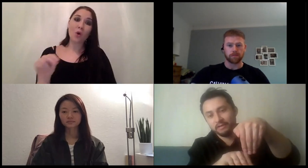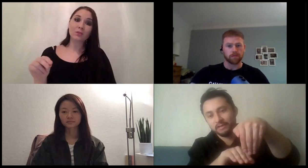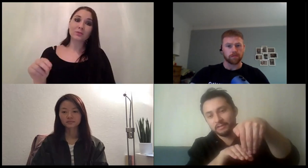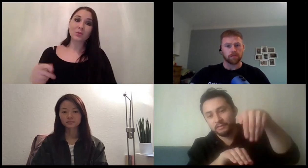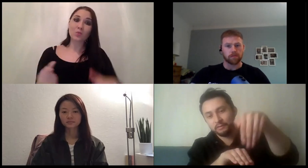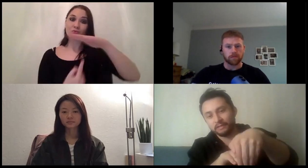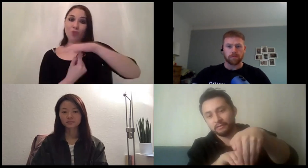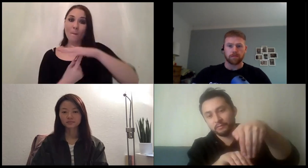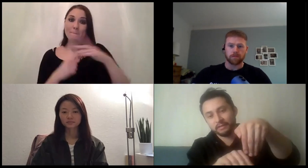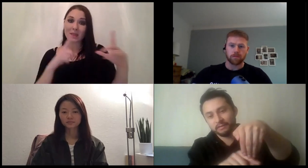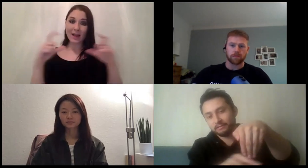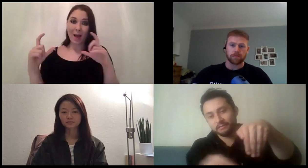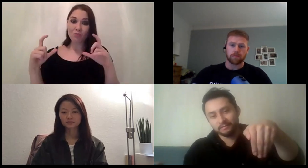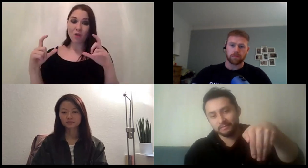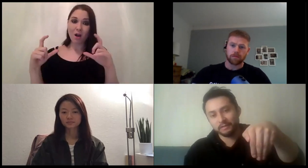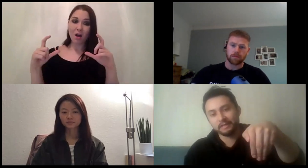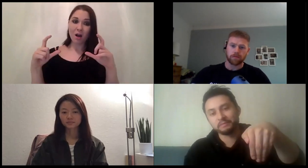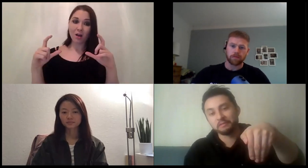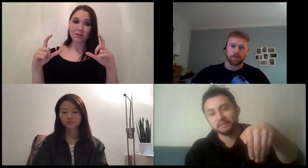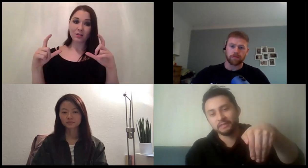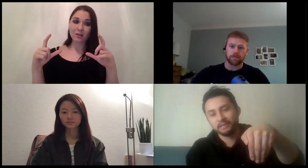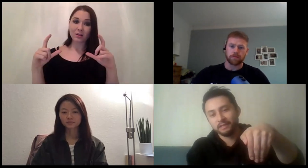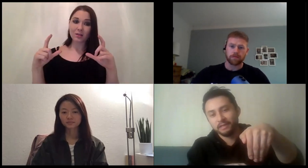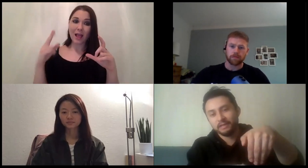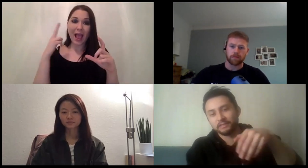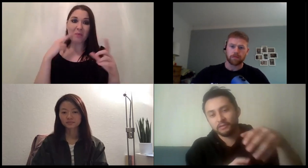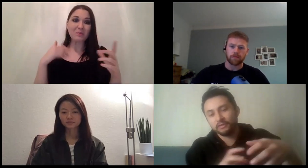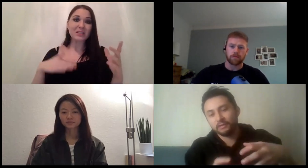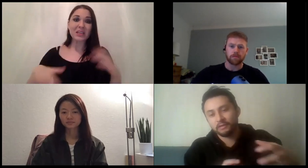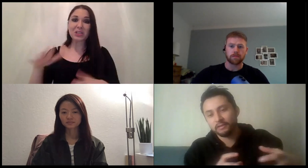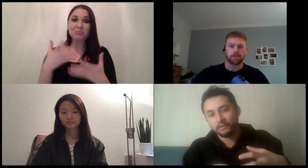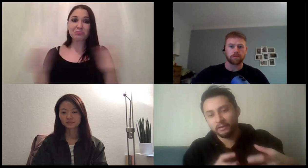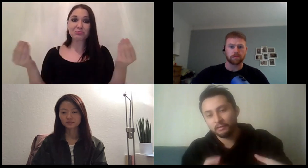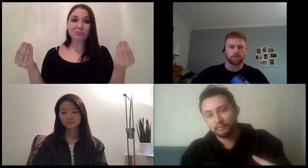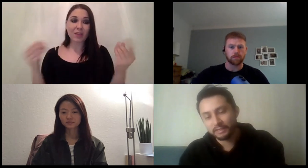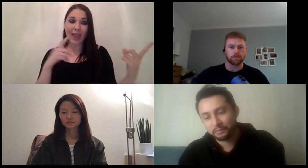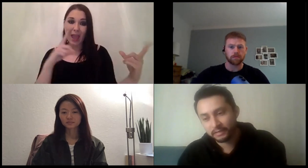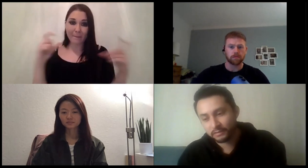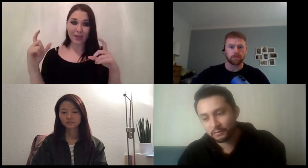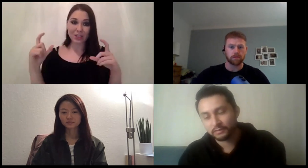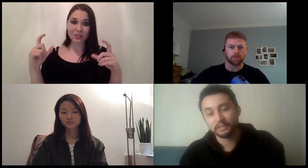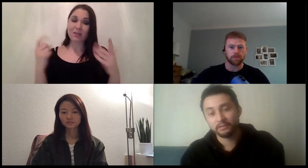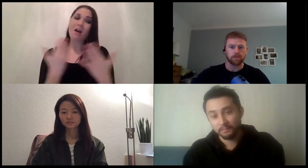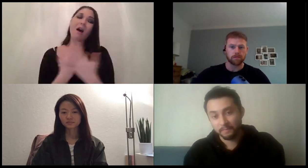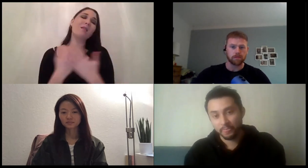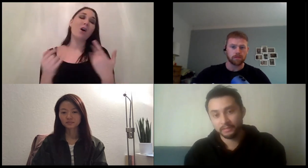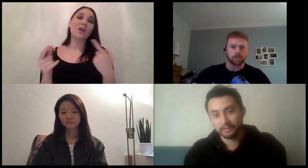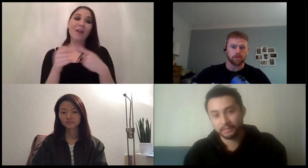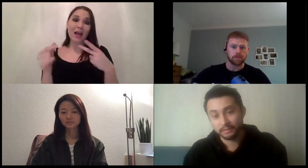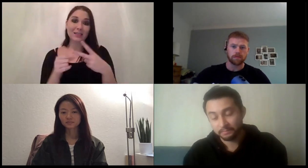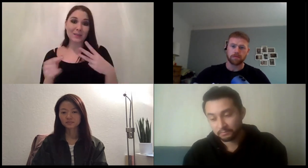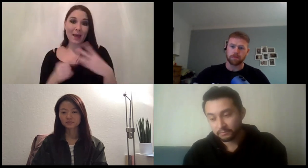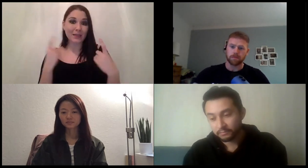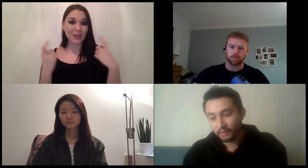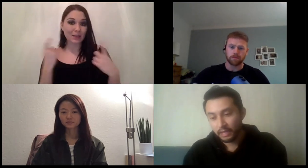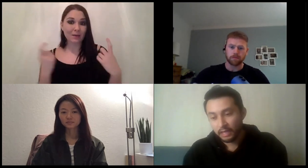camera so you end up with a with an empty image so there are a lot of aspects to consider in this